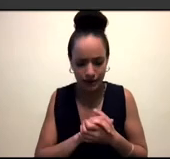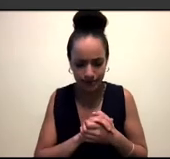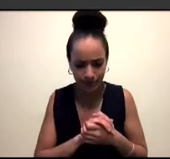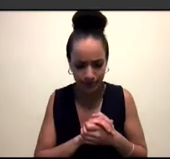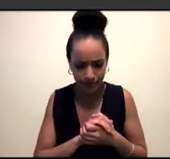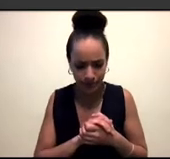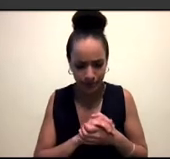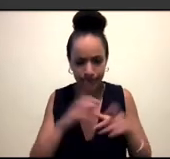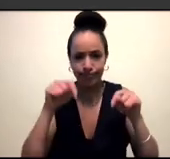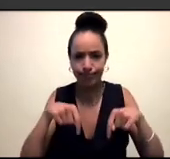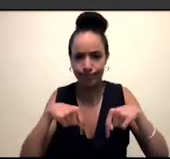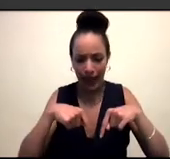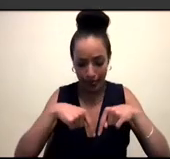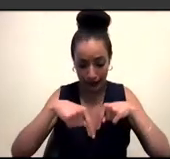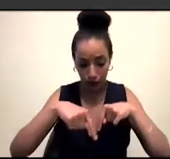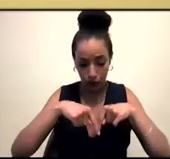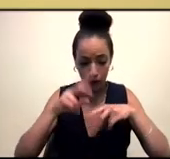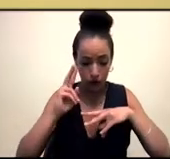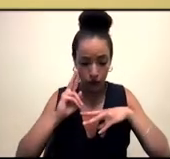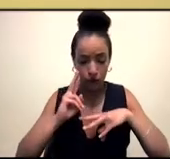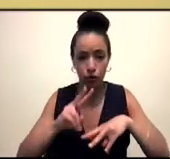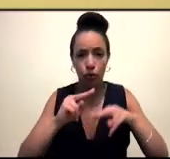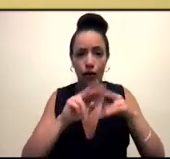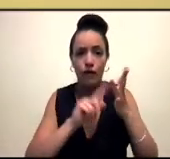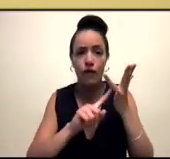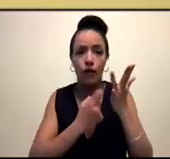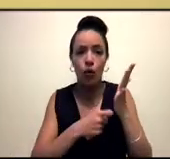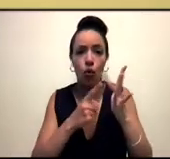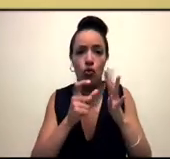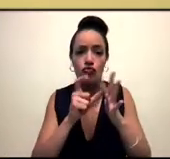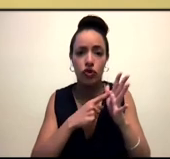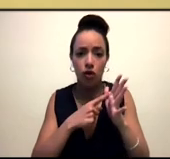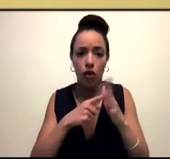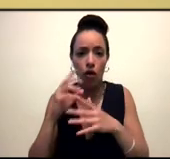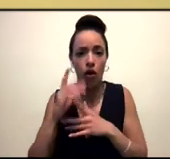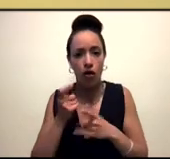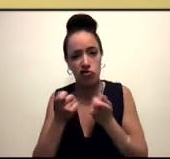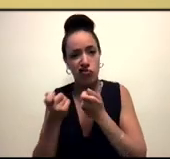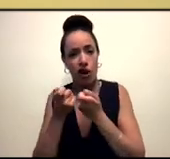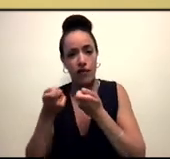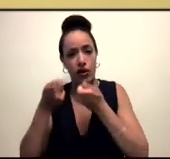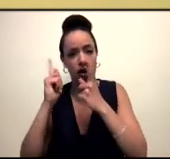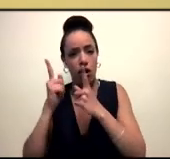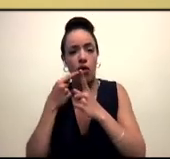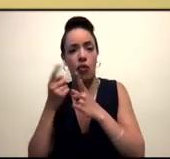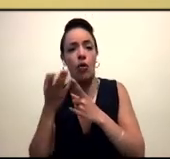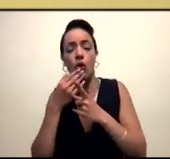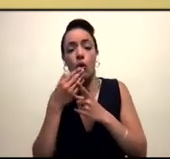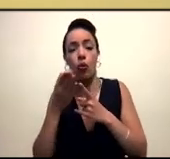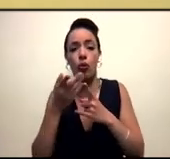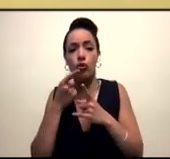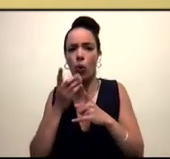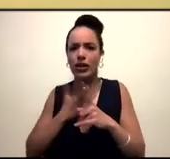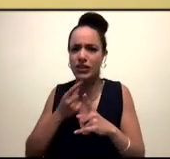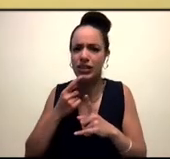so this week we saw the Florida governor signing a bill banning trans women and girls from taking part in women's sports at